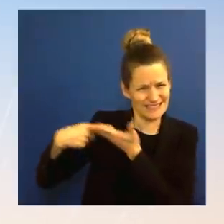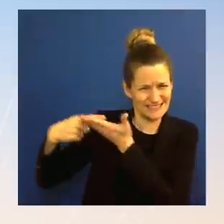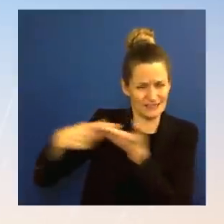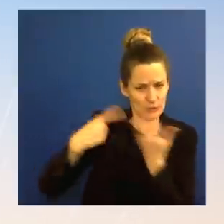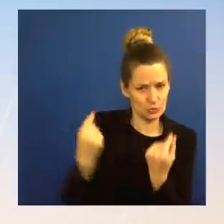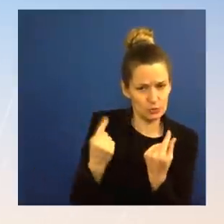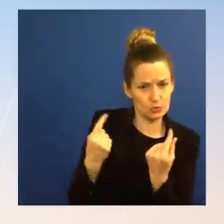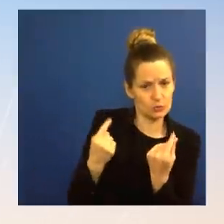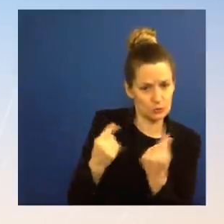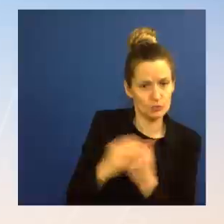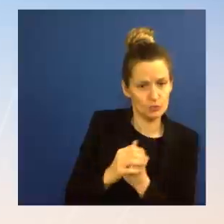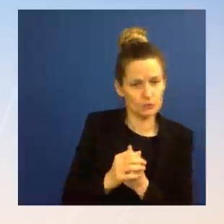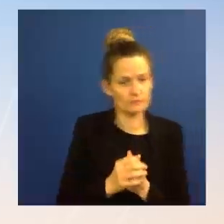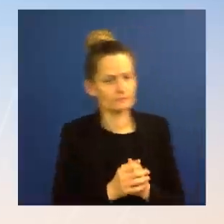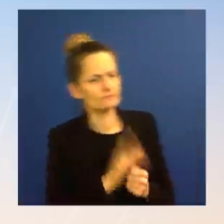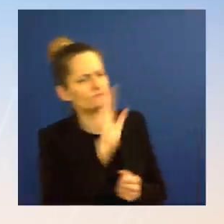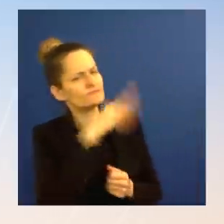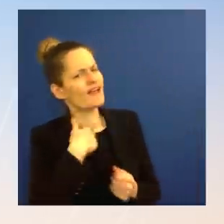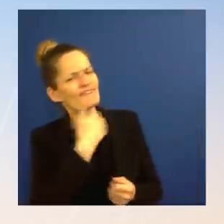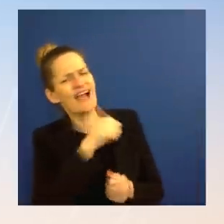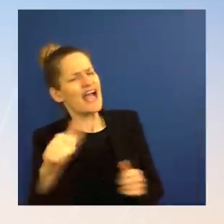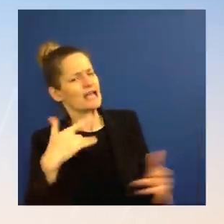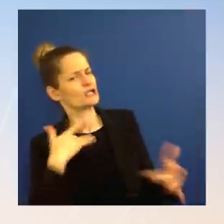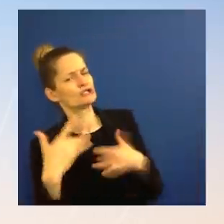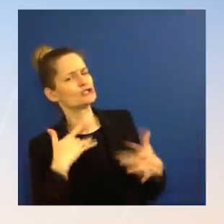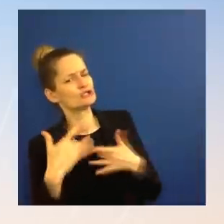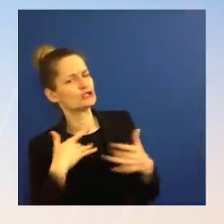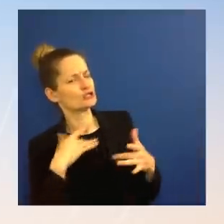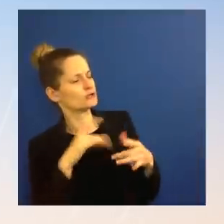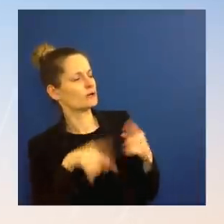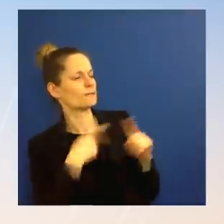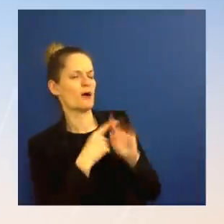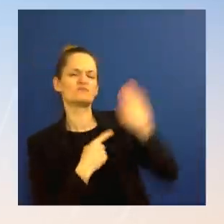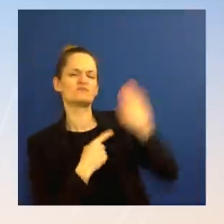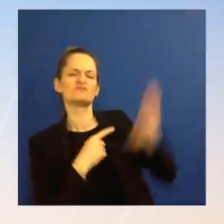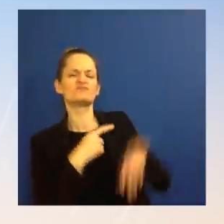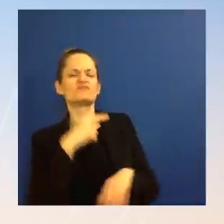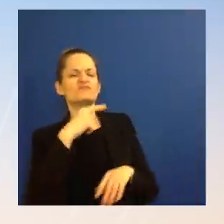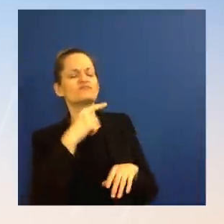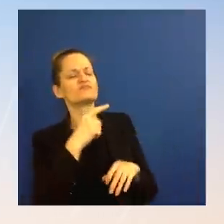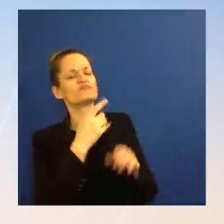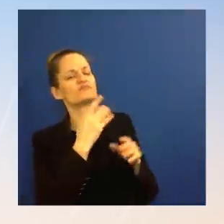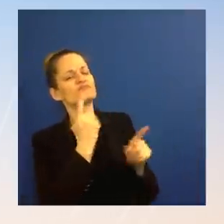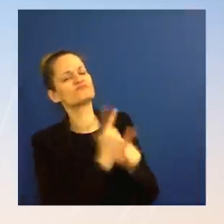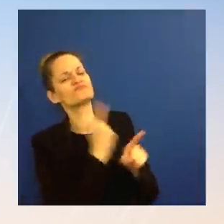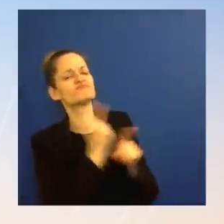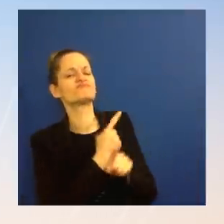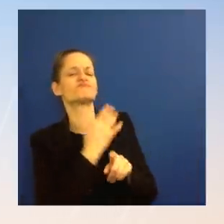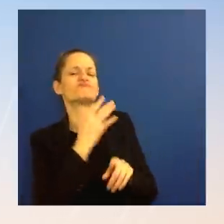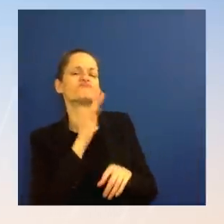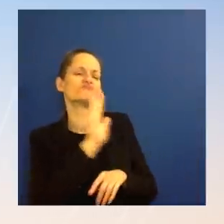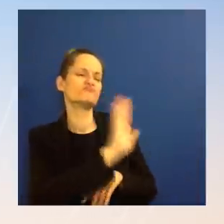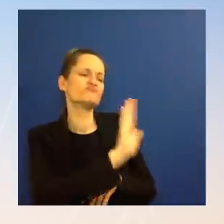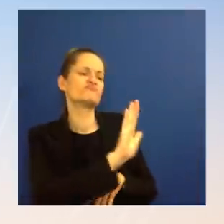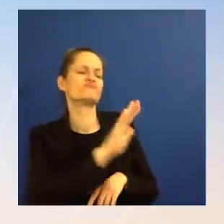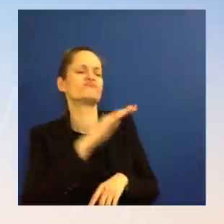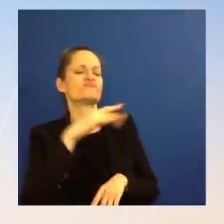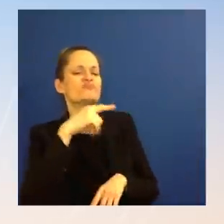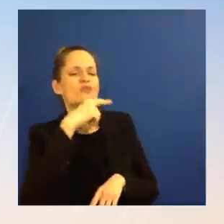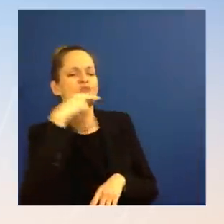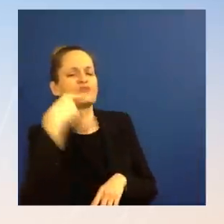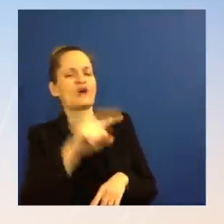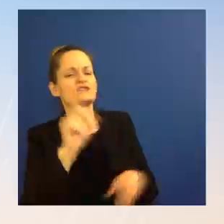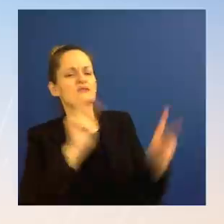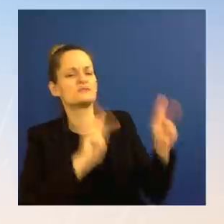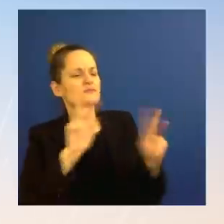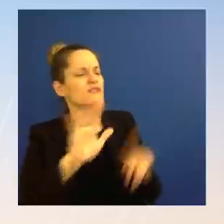you know, with all these companies pulling out and things that are designed to hurt the economy, as opposed to Putin personally, as opposed to his oligarchs